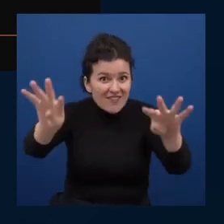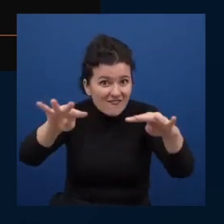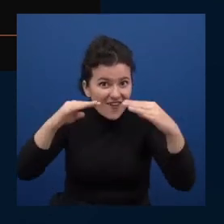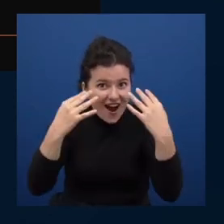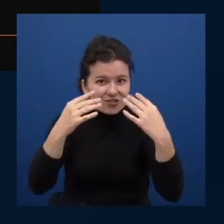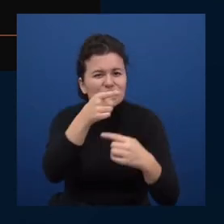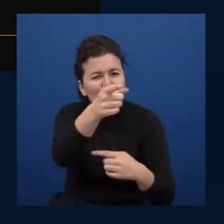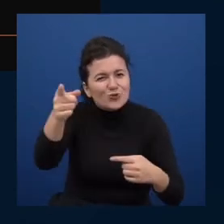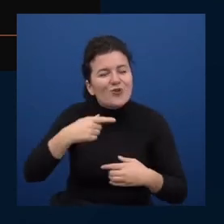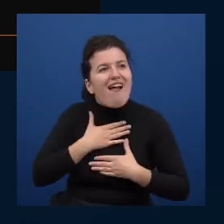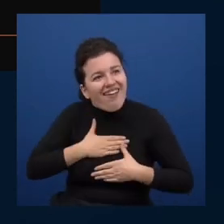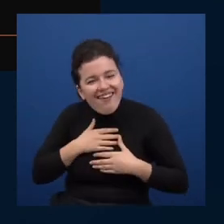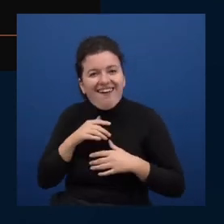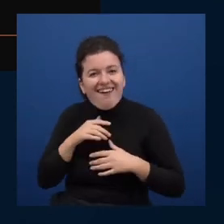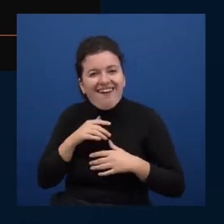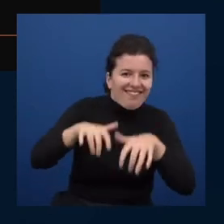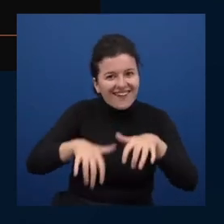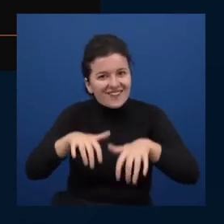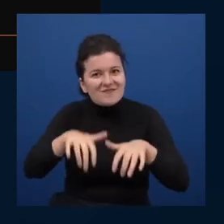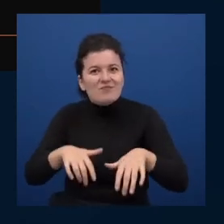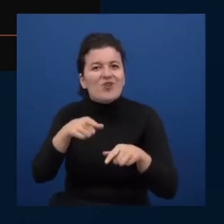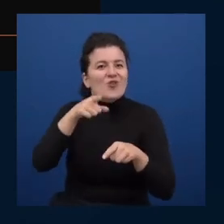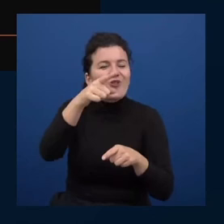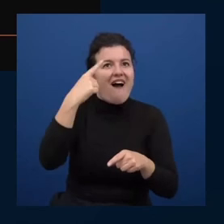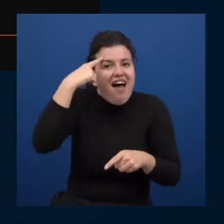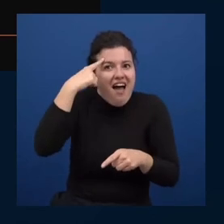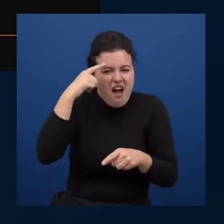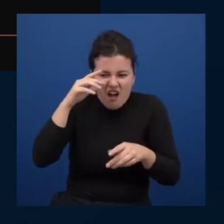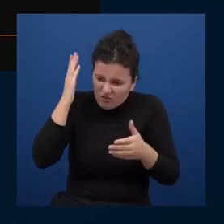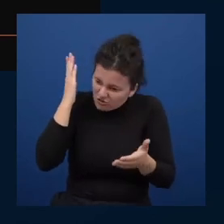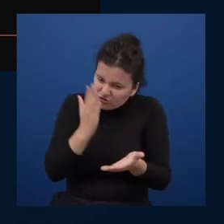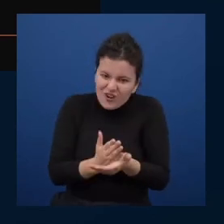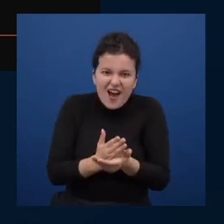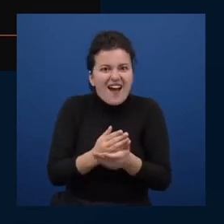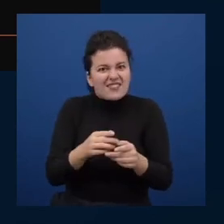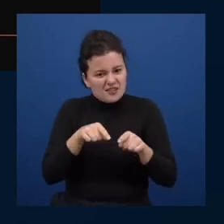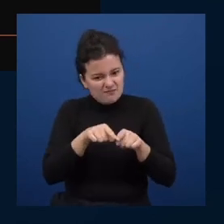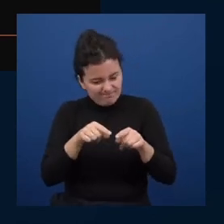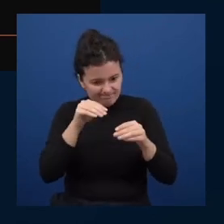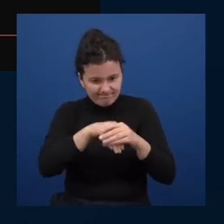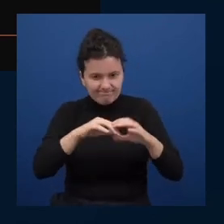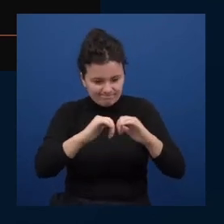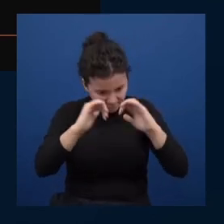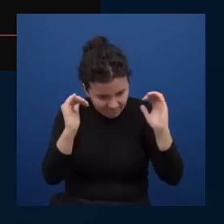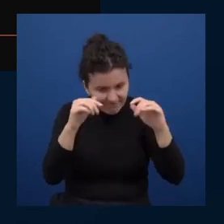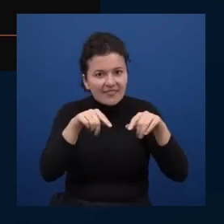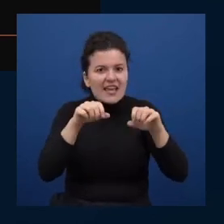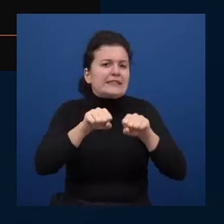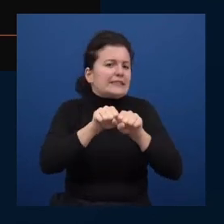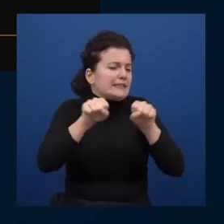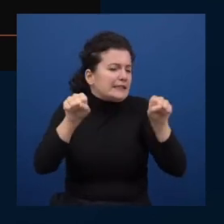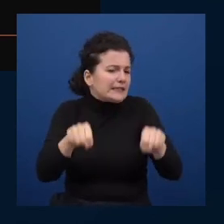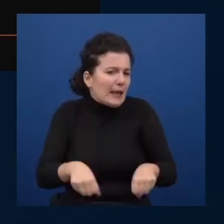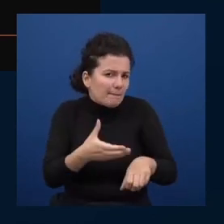understand that there's so many cool things that you can do with your systems once you come up to a system whether it